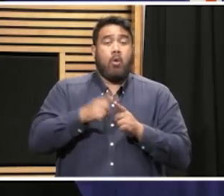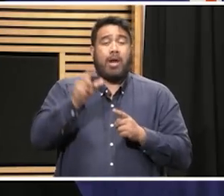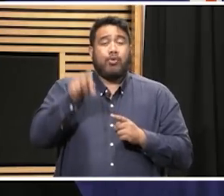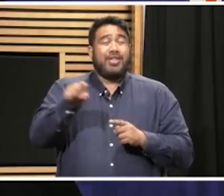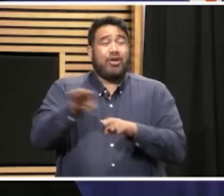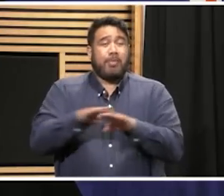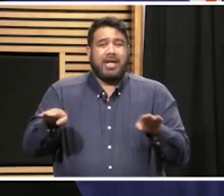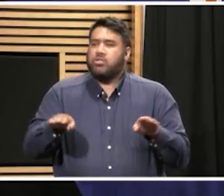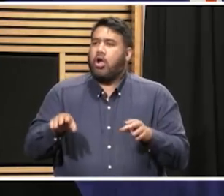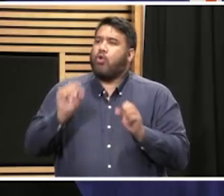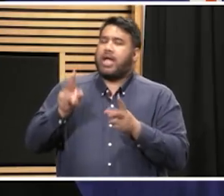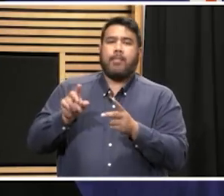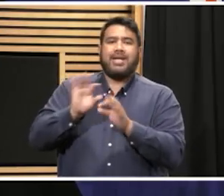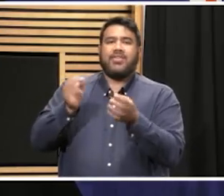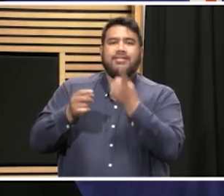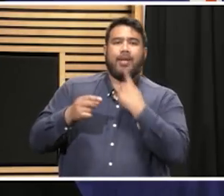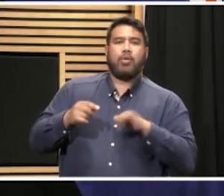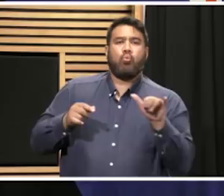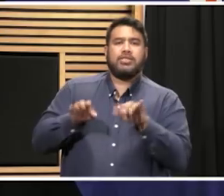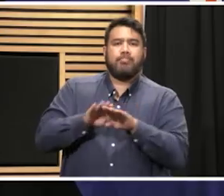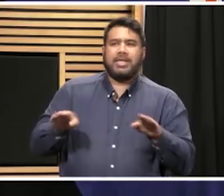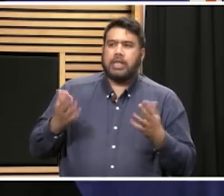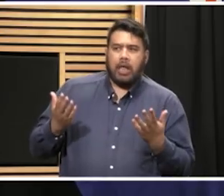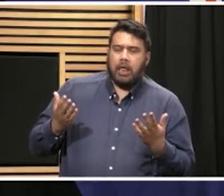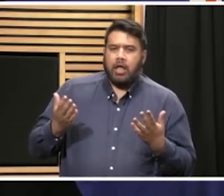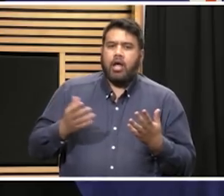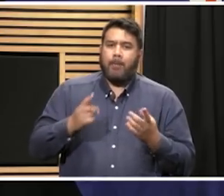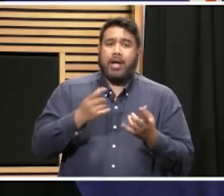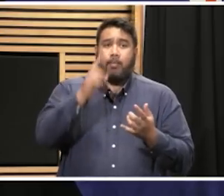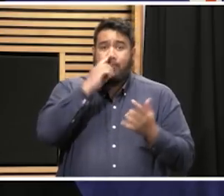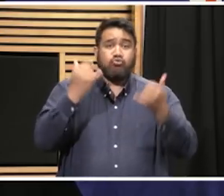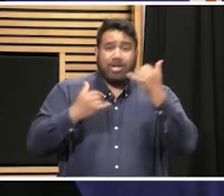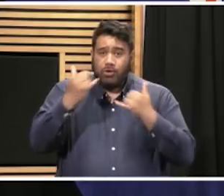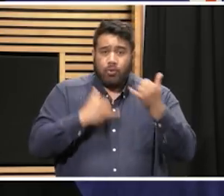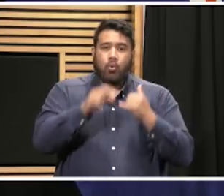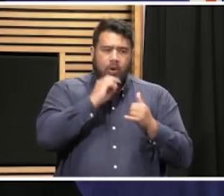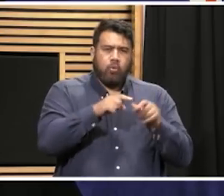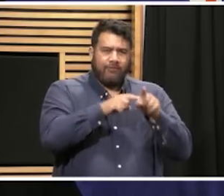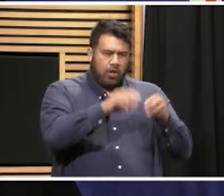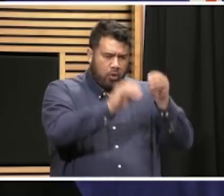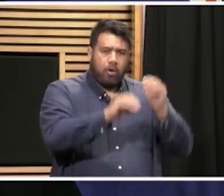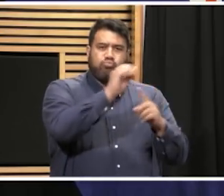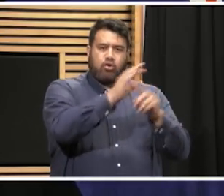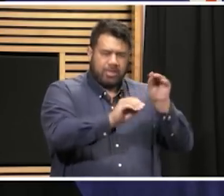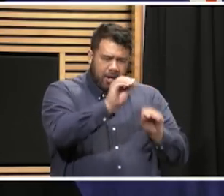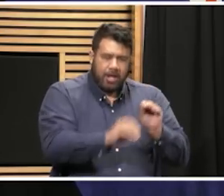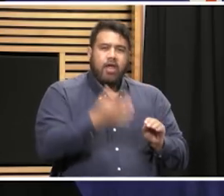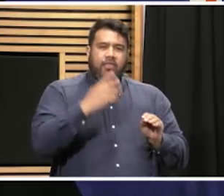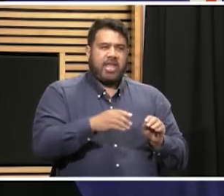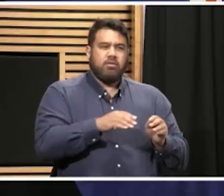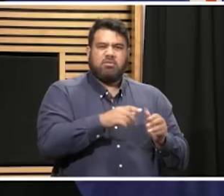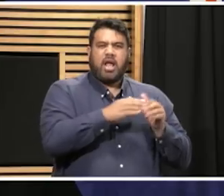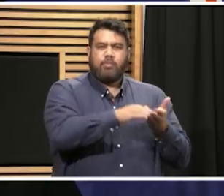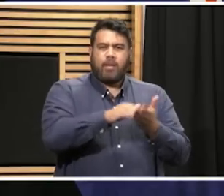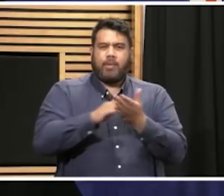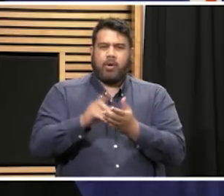at the beach. We don't know which beach. But we'll prioritise those and we will task our staff accordingly. We've seen,